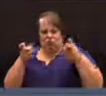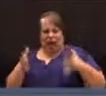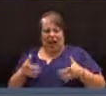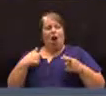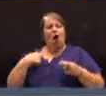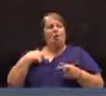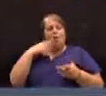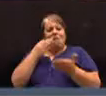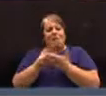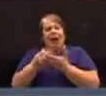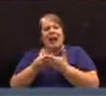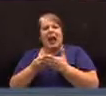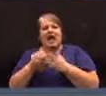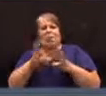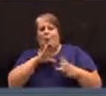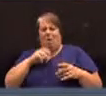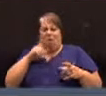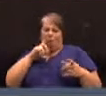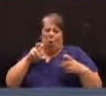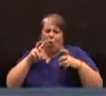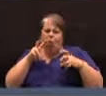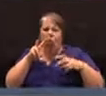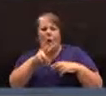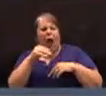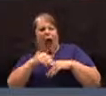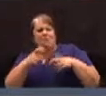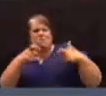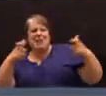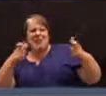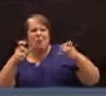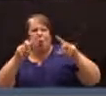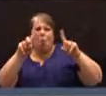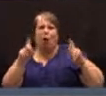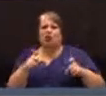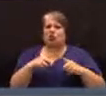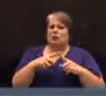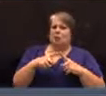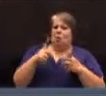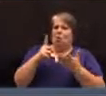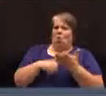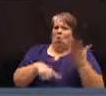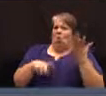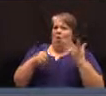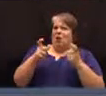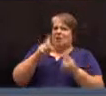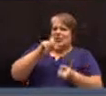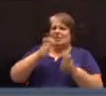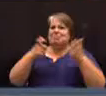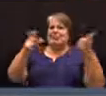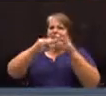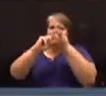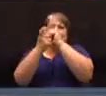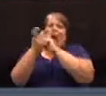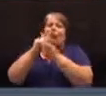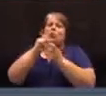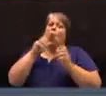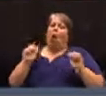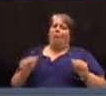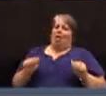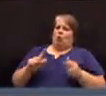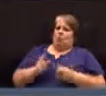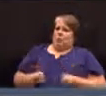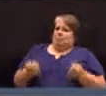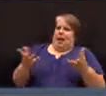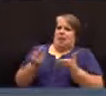committee that we had to look at larger questions, what are the larger trends that, that are going to affect our ability to spend money and